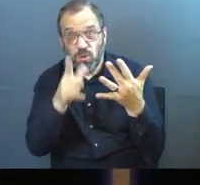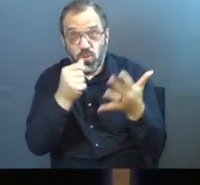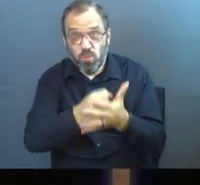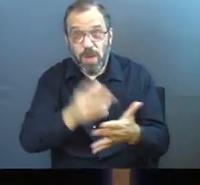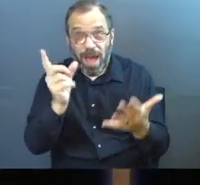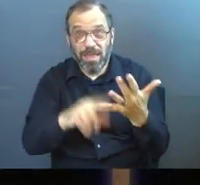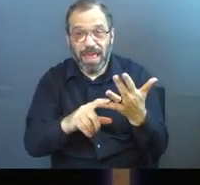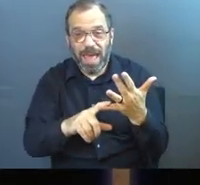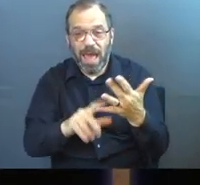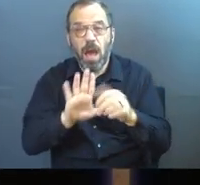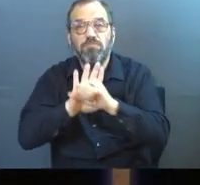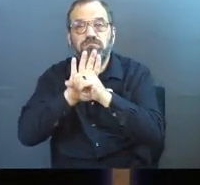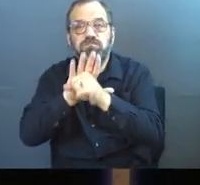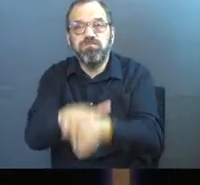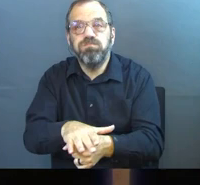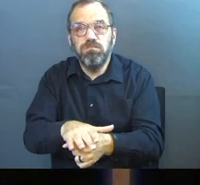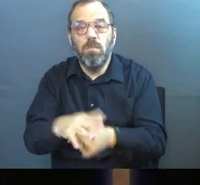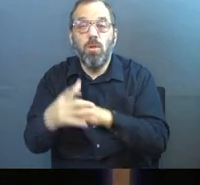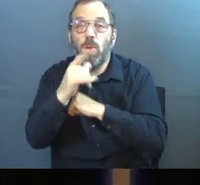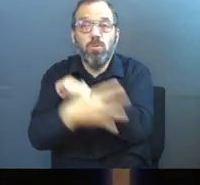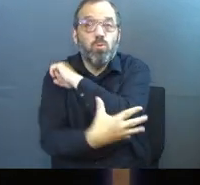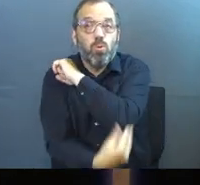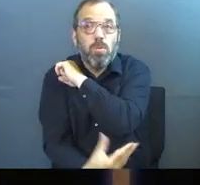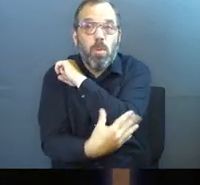people? By pushing poor people down.